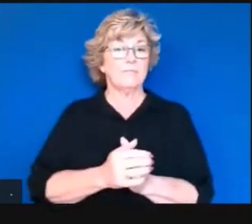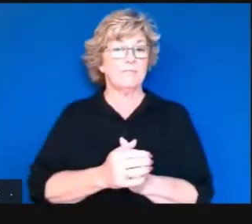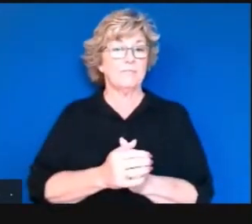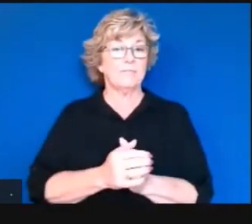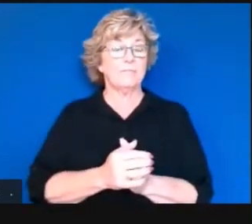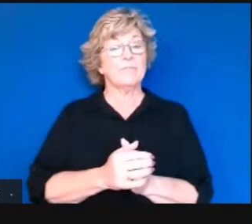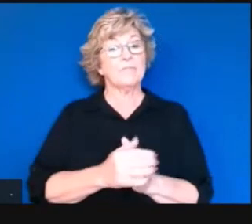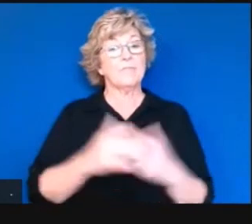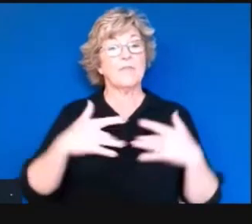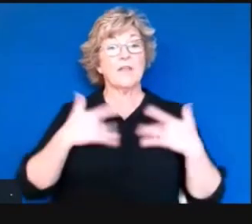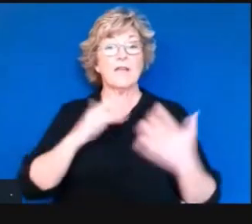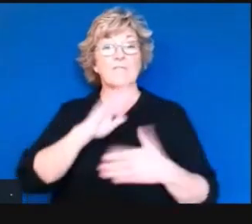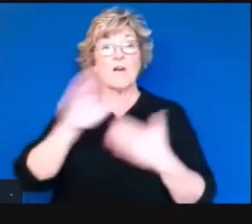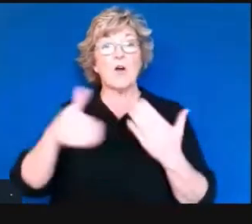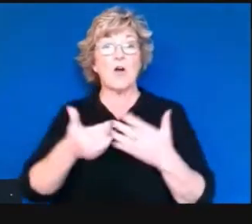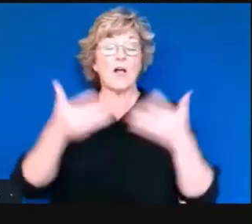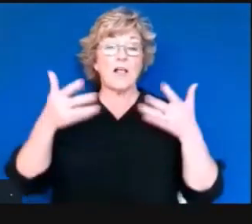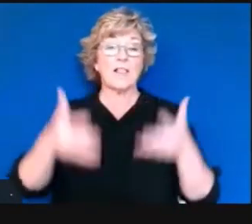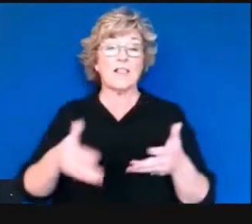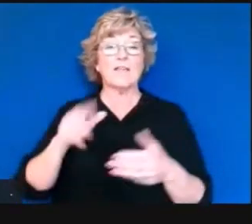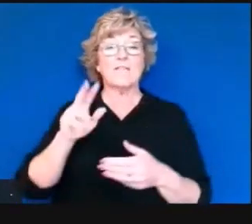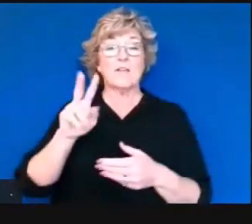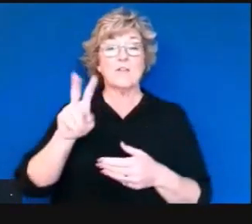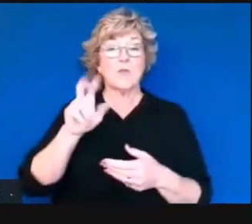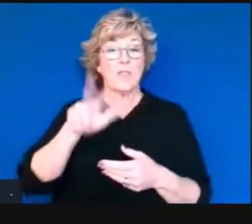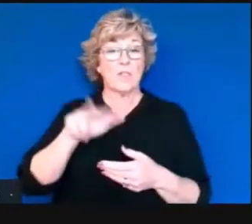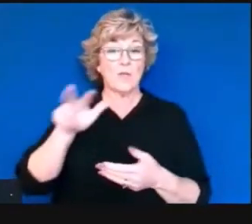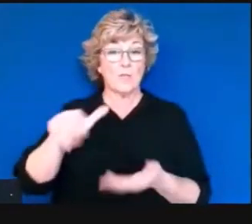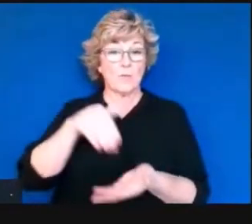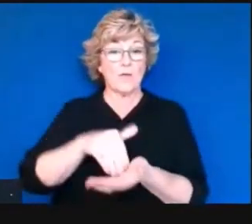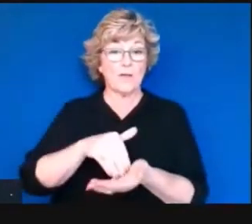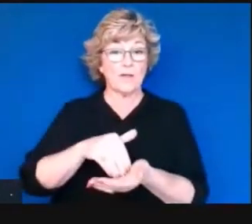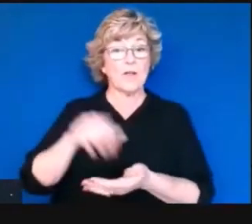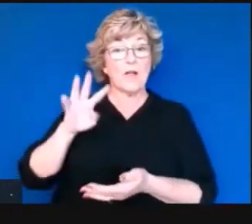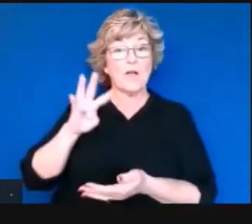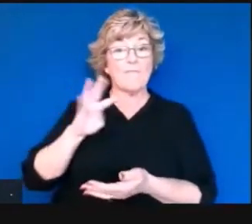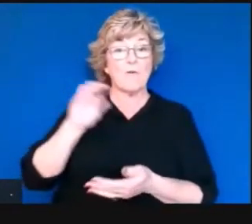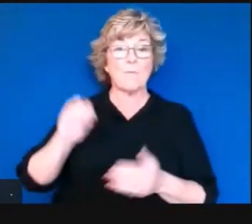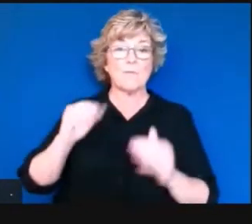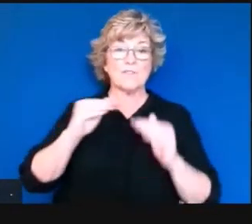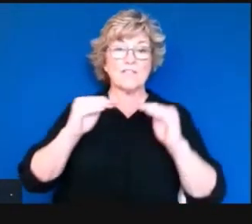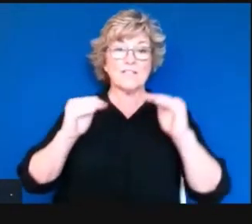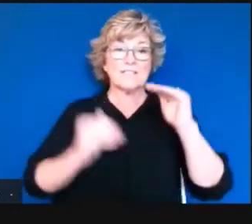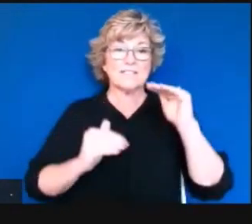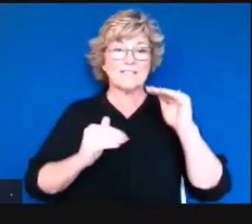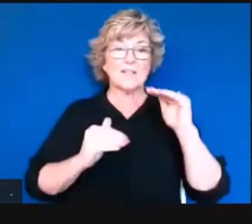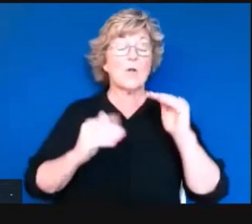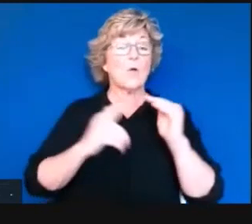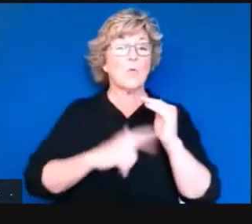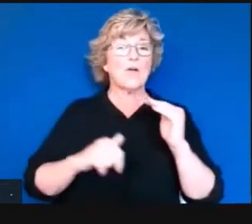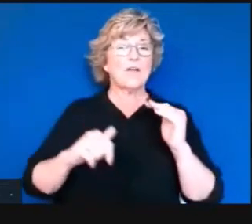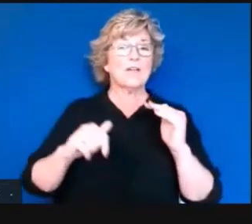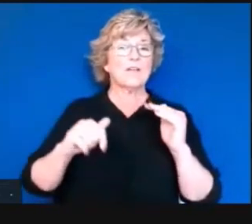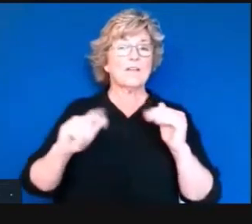of all of that remaining 233,000. As you know, it's 40% below what was originally